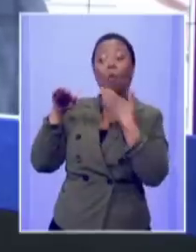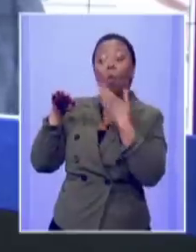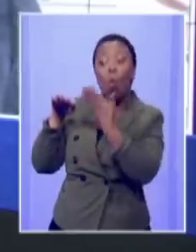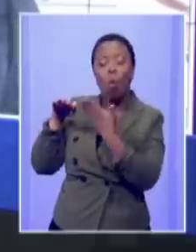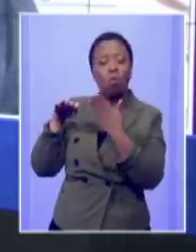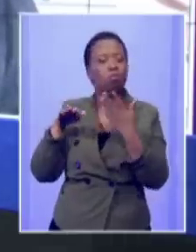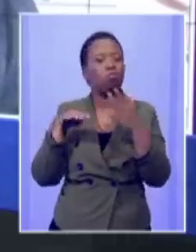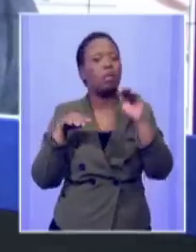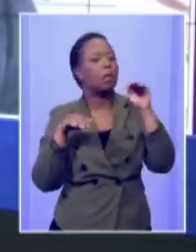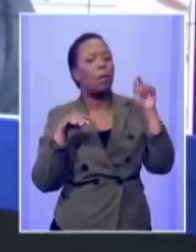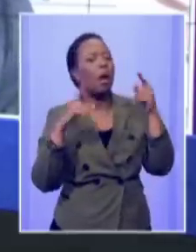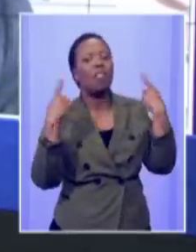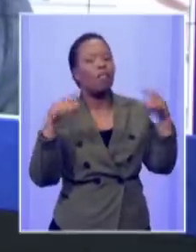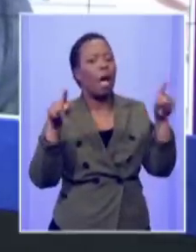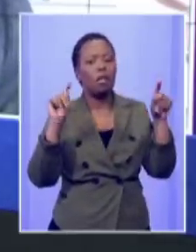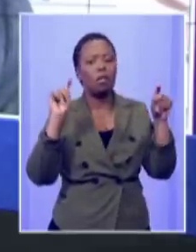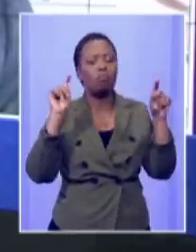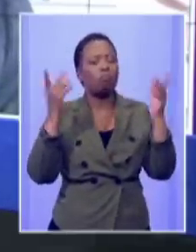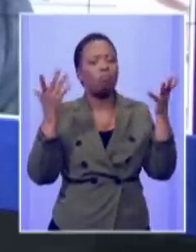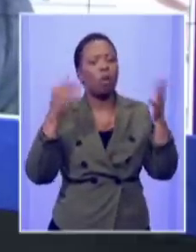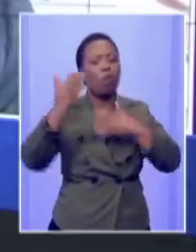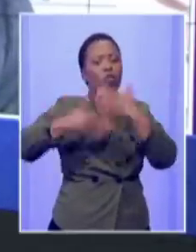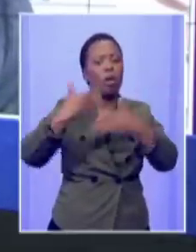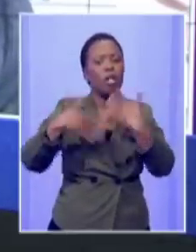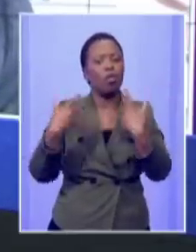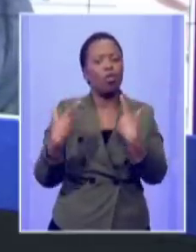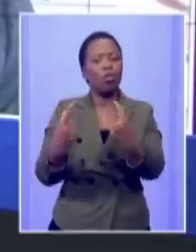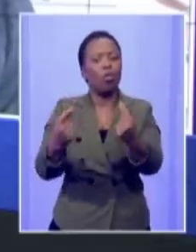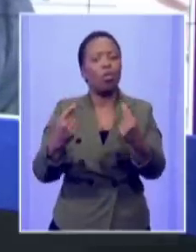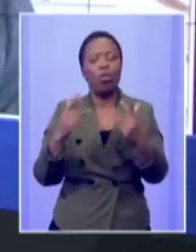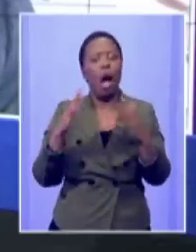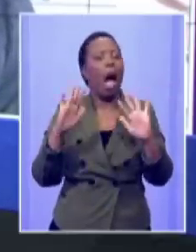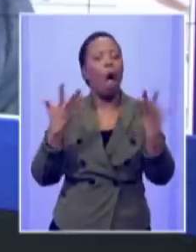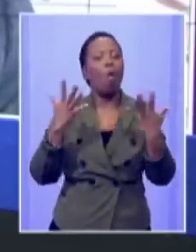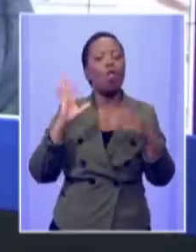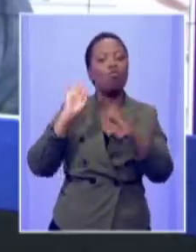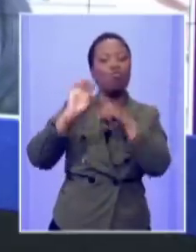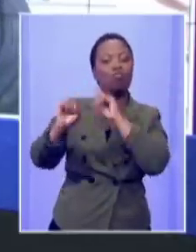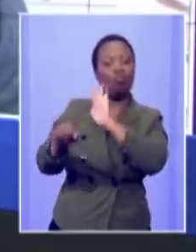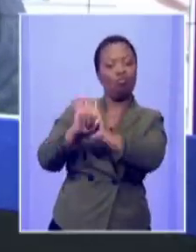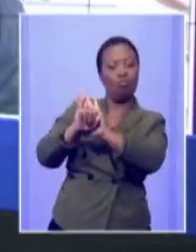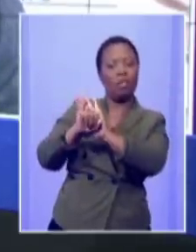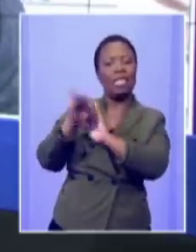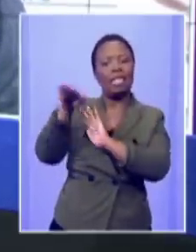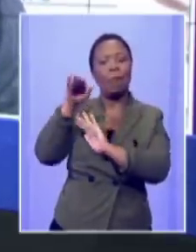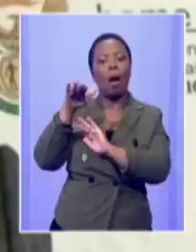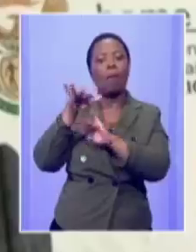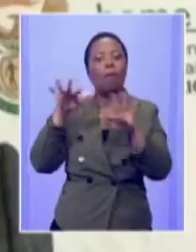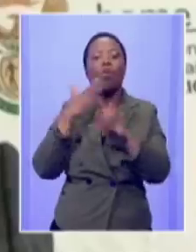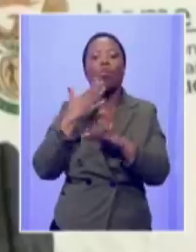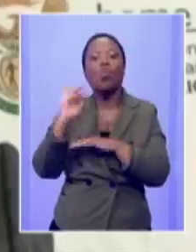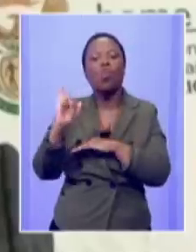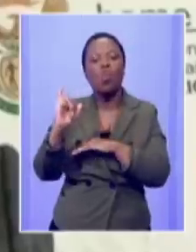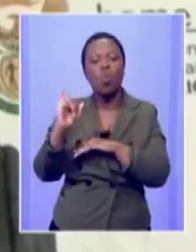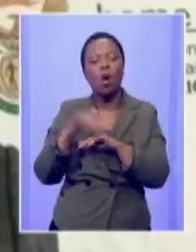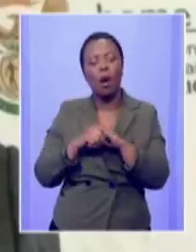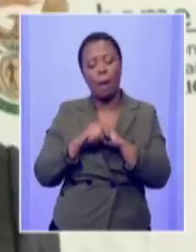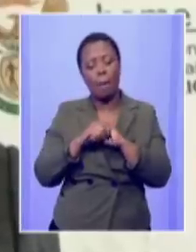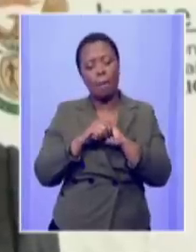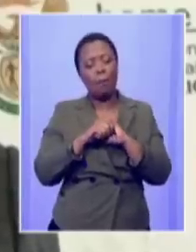uh you try to enforce this process well uh